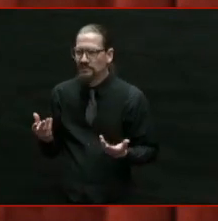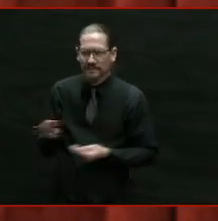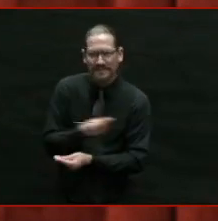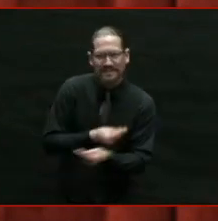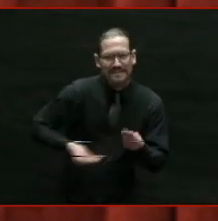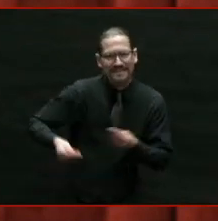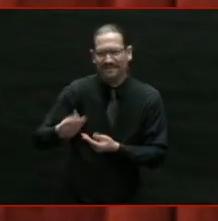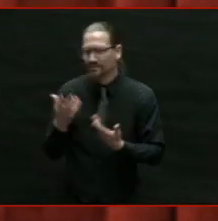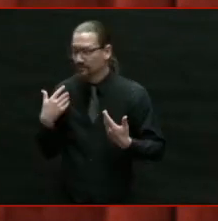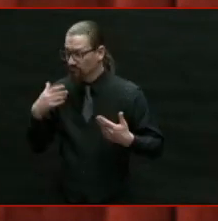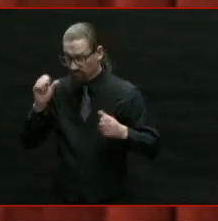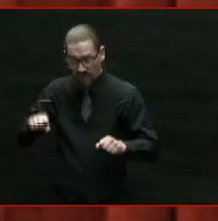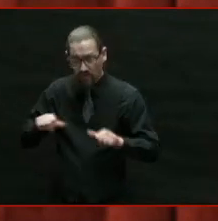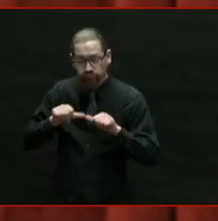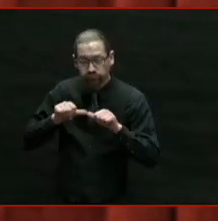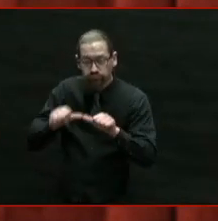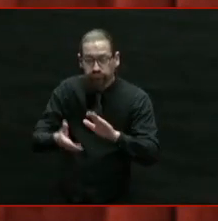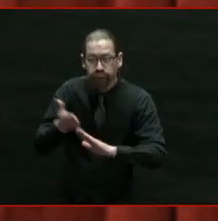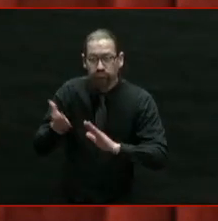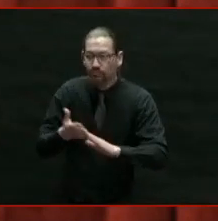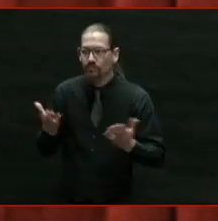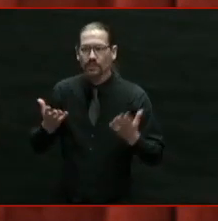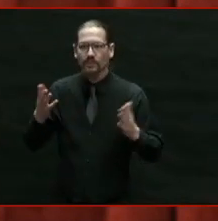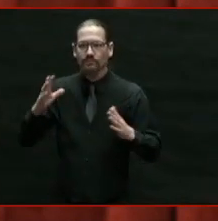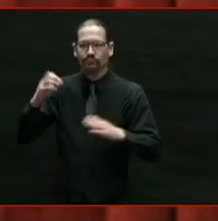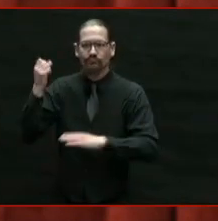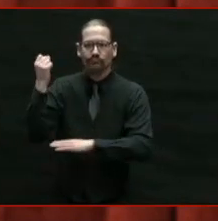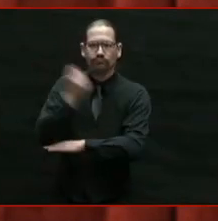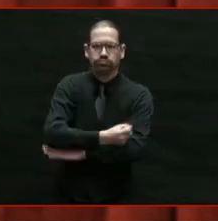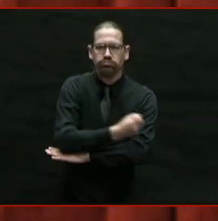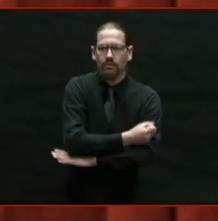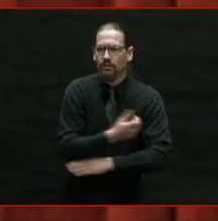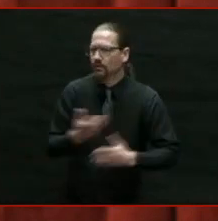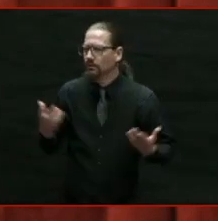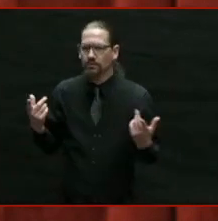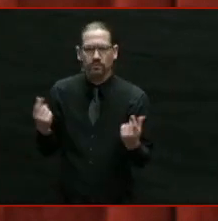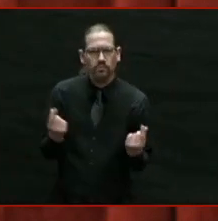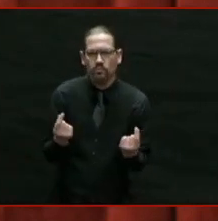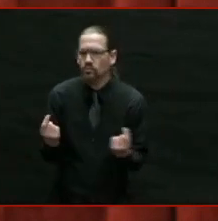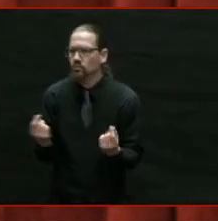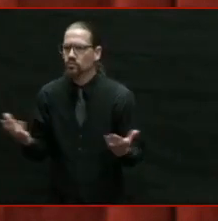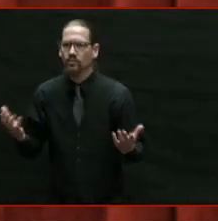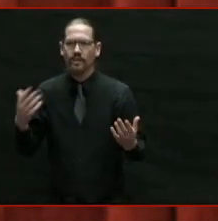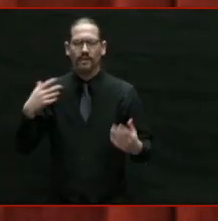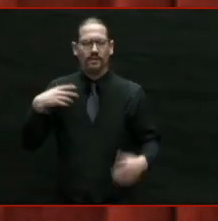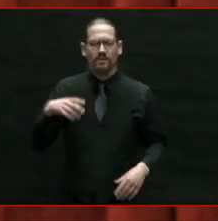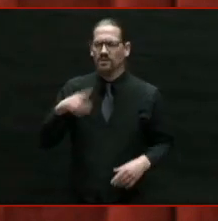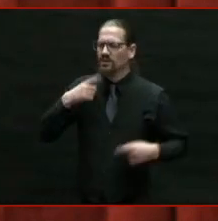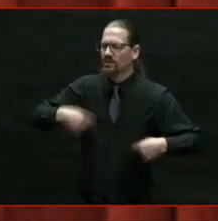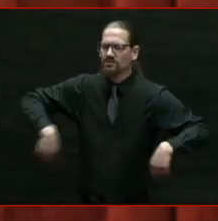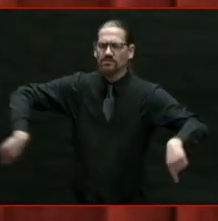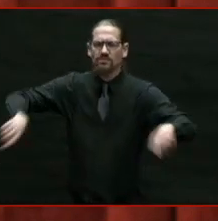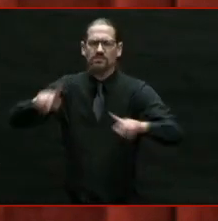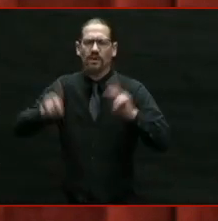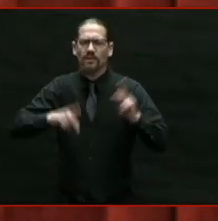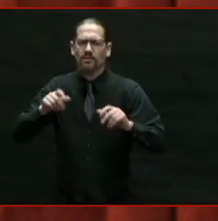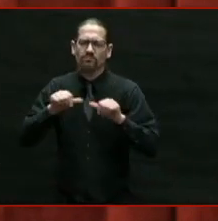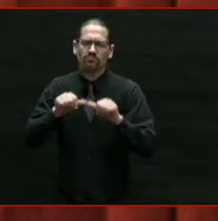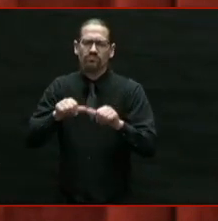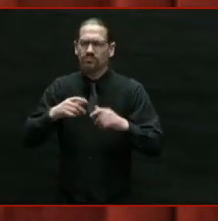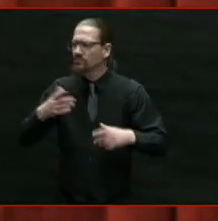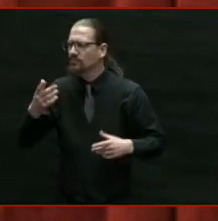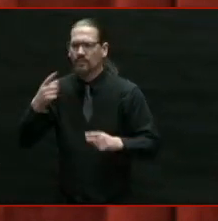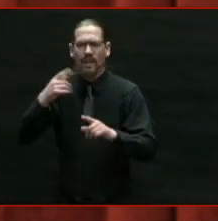And I heard from so many courageous Rhode Islanders fighting their fight against addiction and